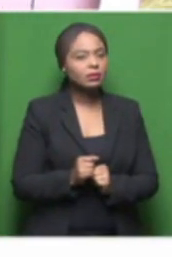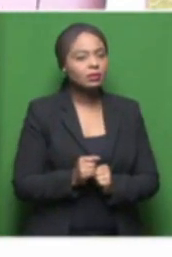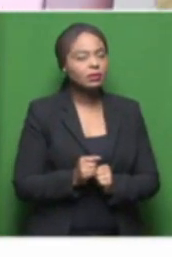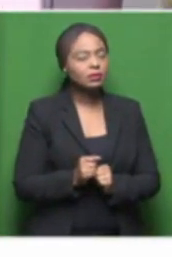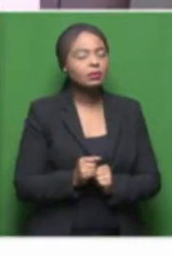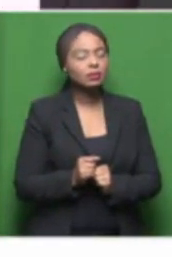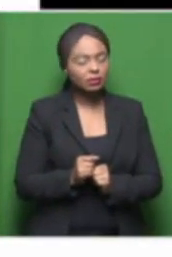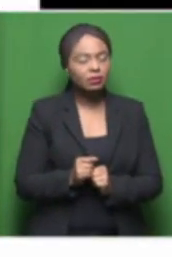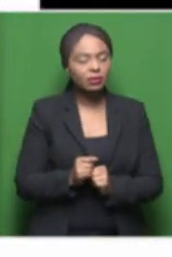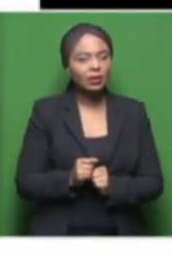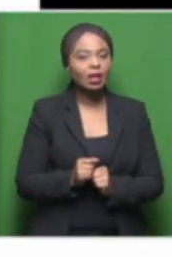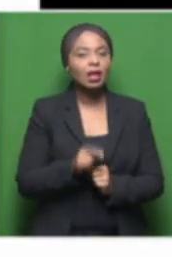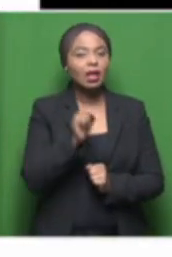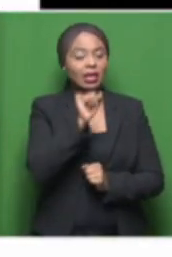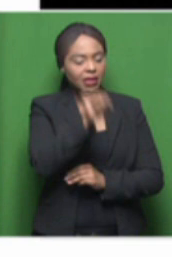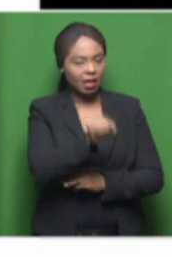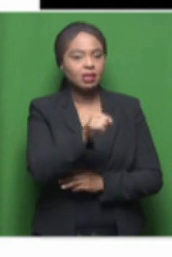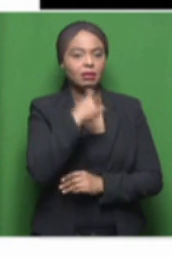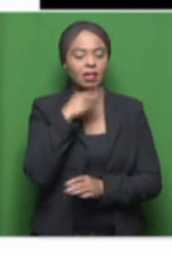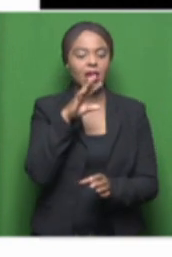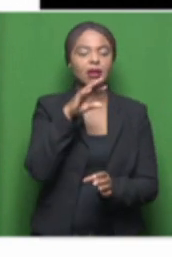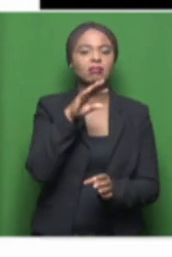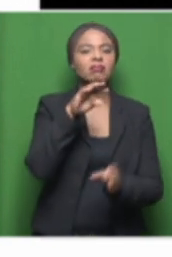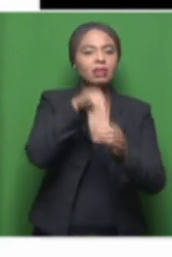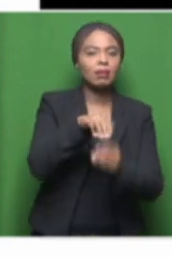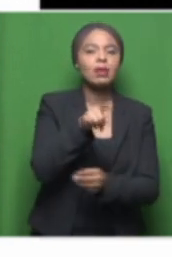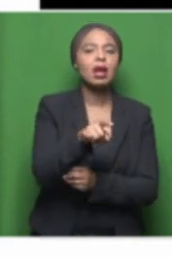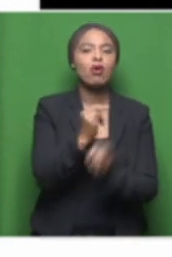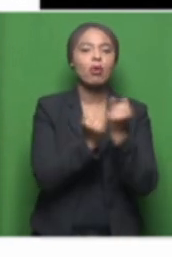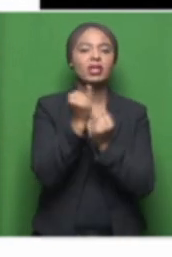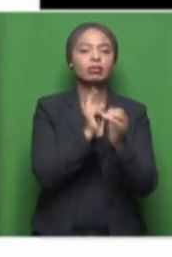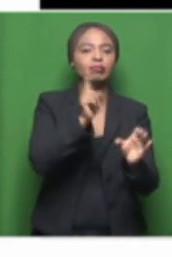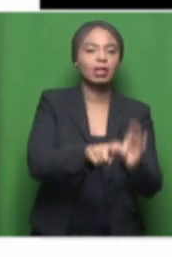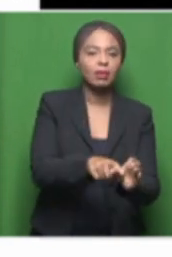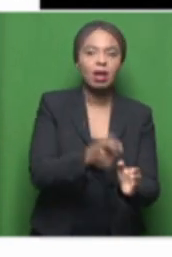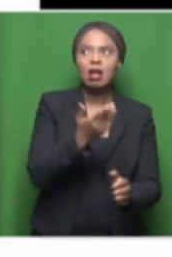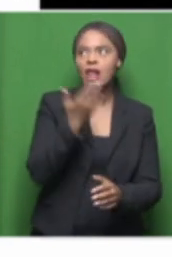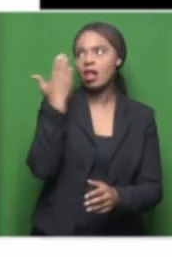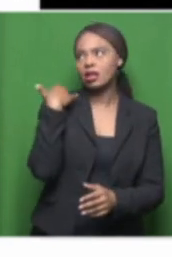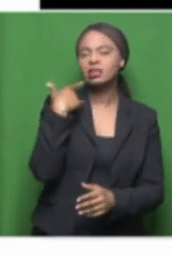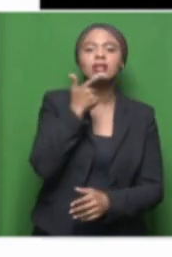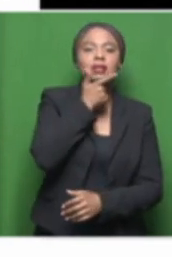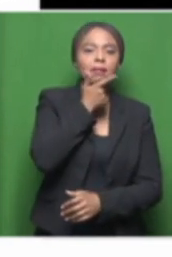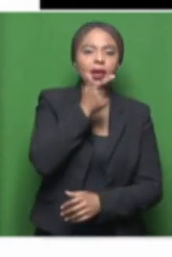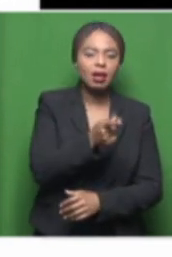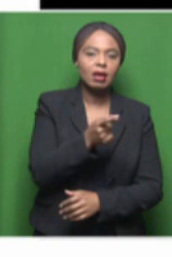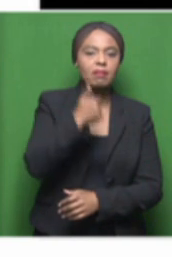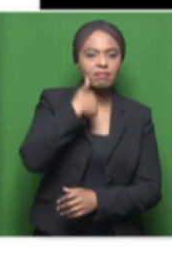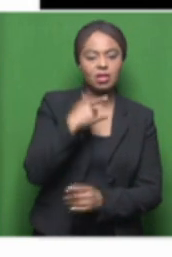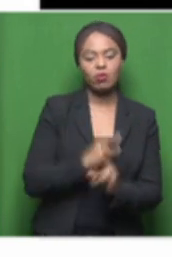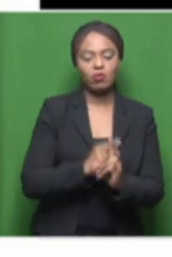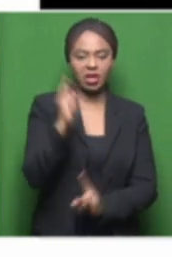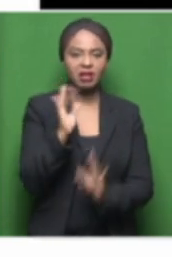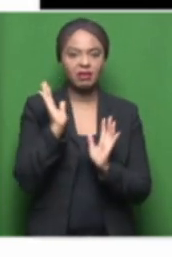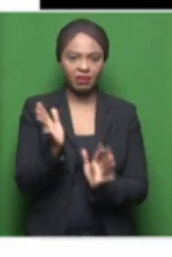Actually, I was, I entered a competition back in December. Um, and I'm one of the three winners of,